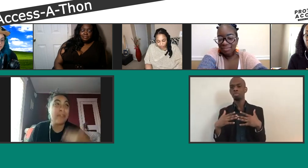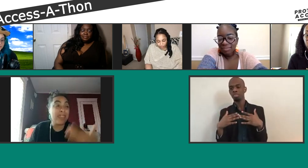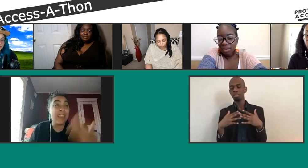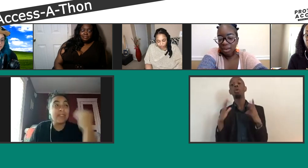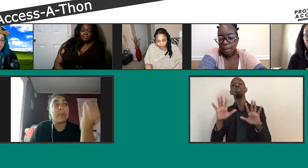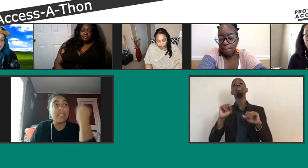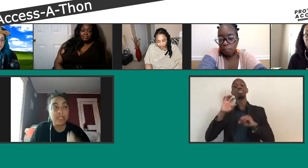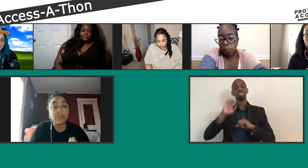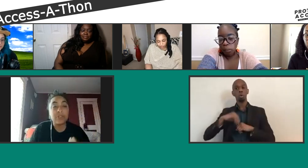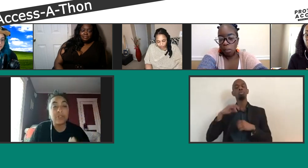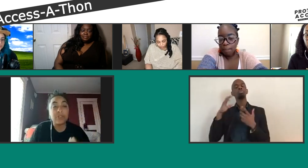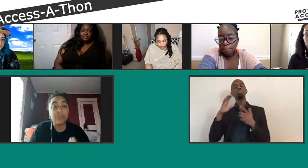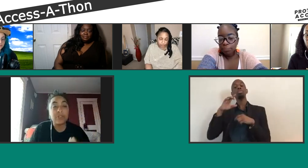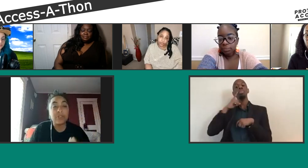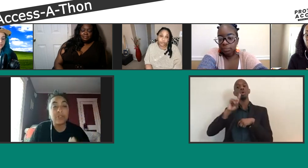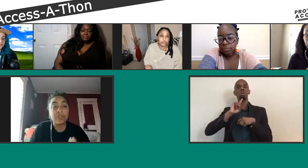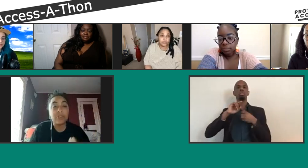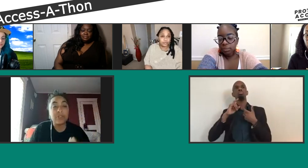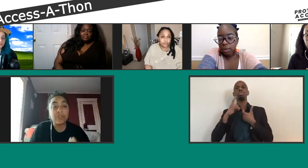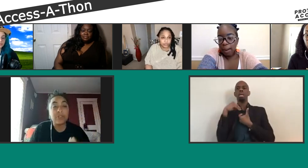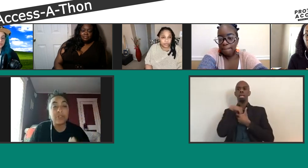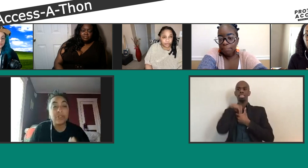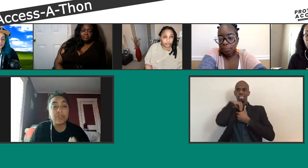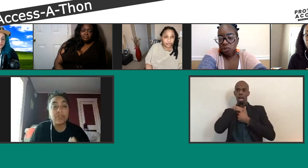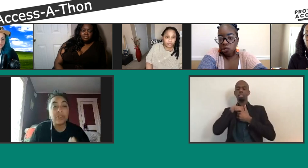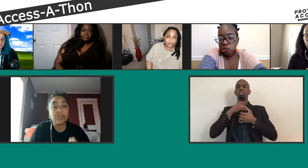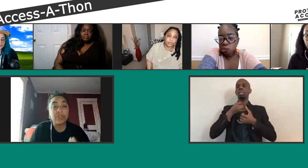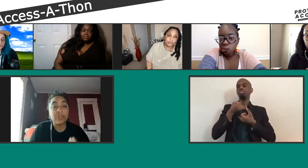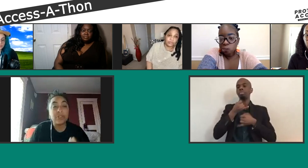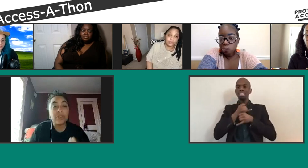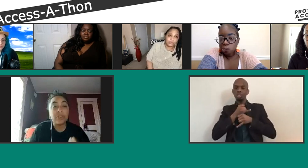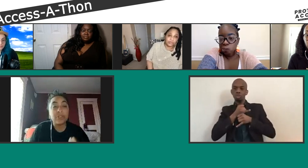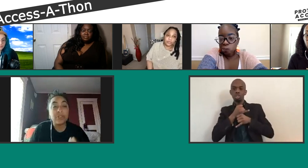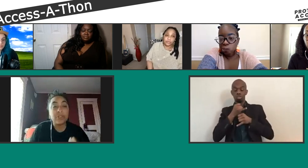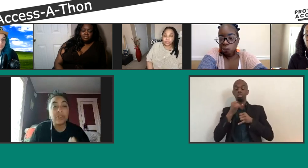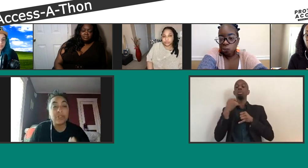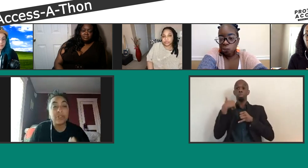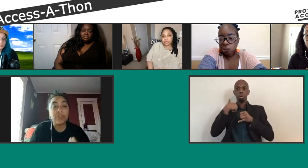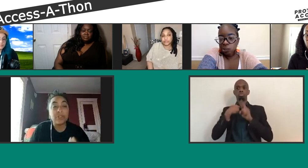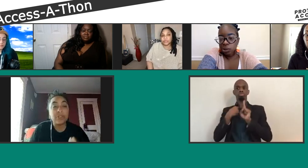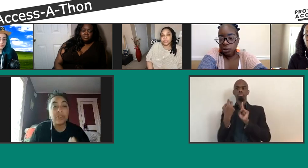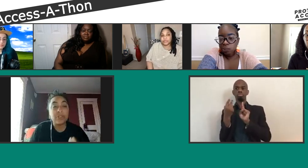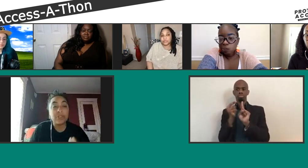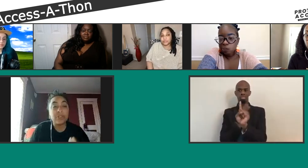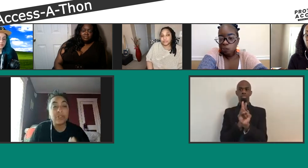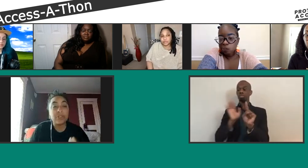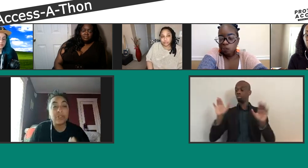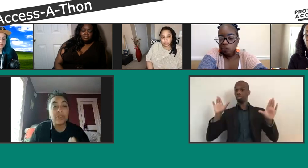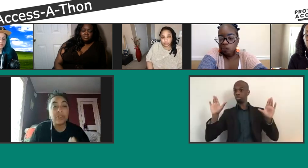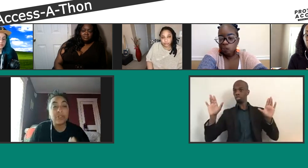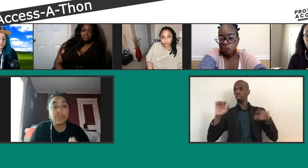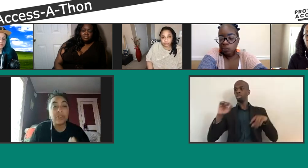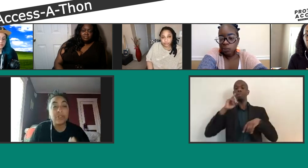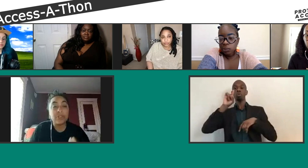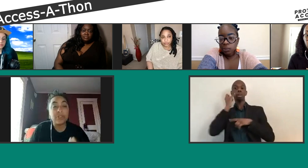So from an institutional perspective, I think folks get really complacent with the idea that the university, the institution has a